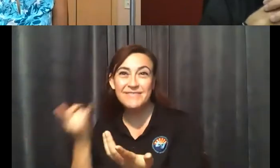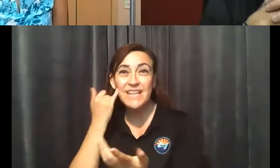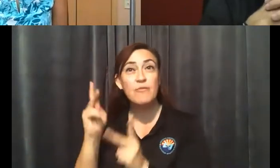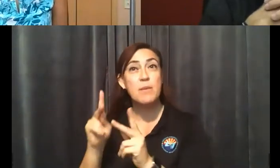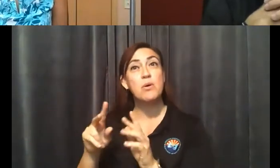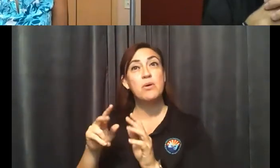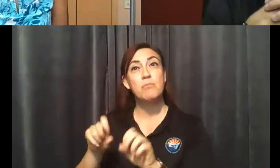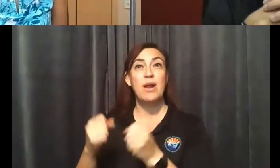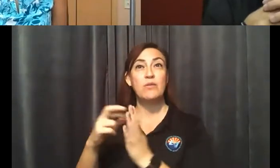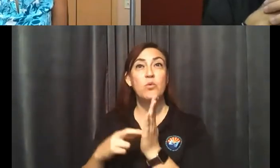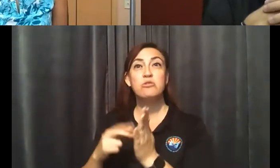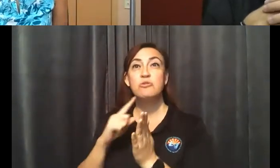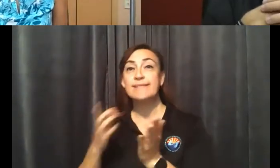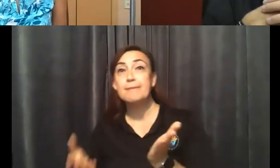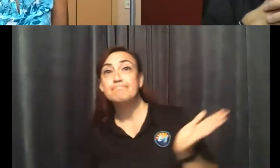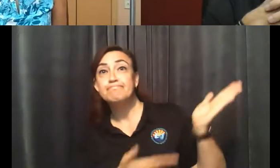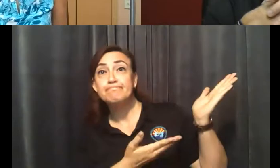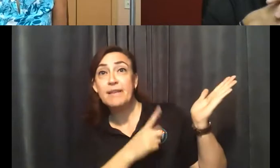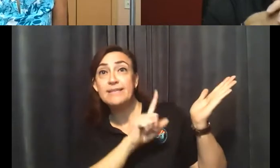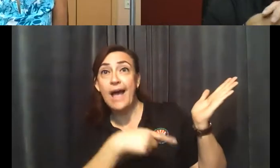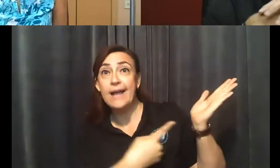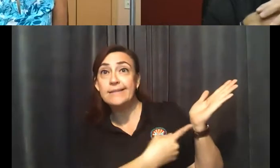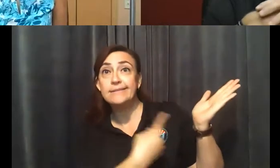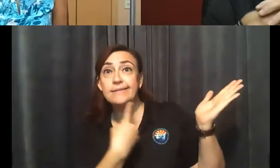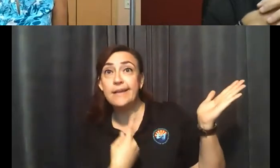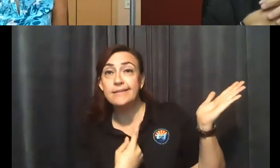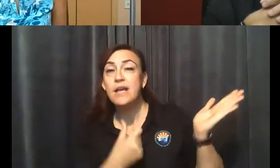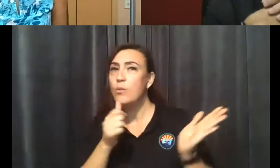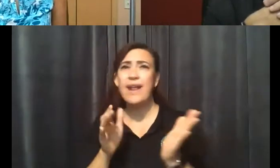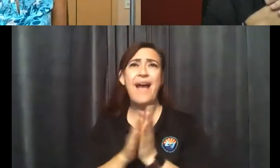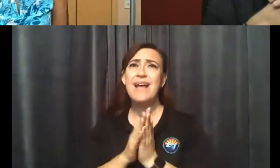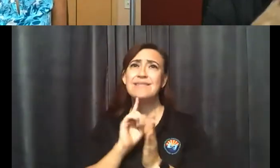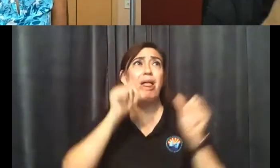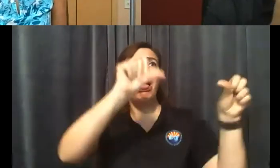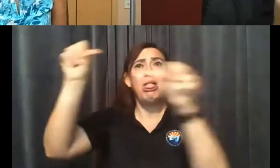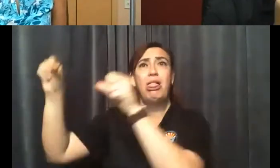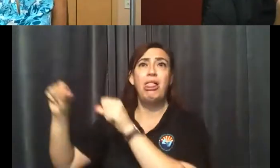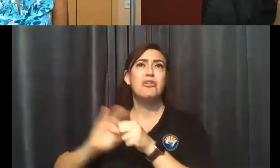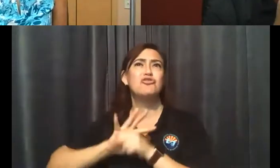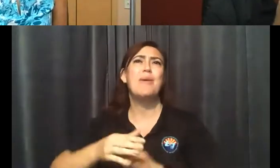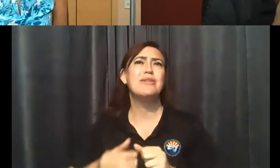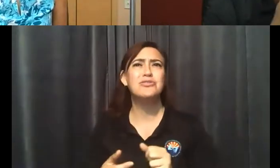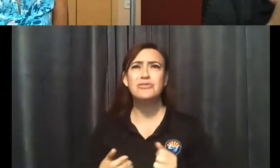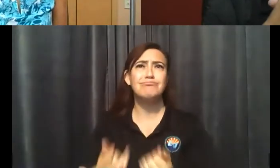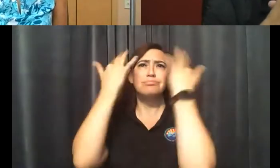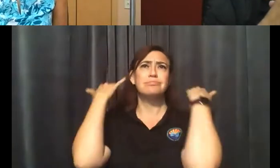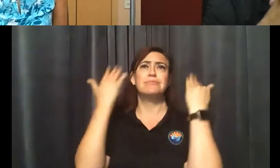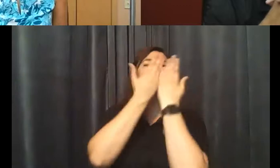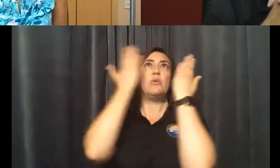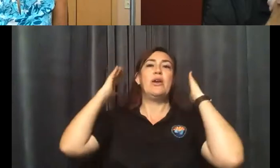clear. We don't ask that you go excessive on the signage, but it's smart to have it posted either at the door or